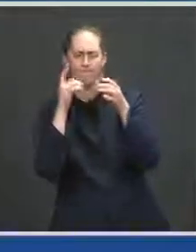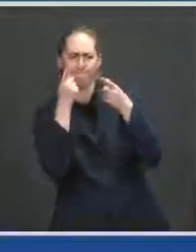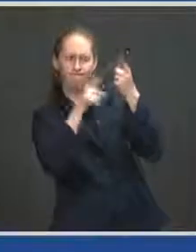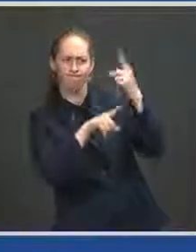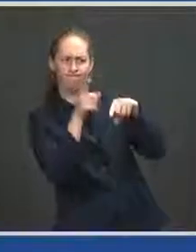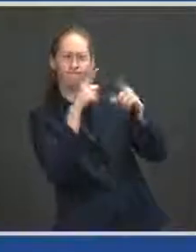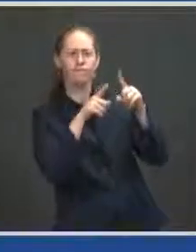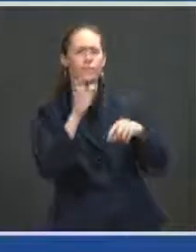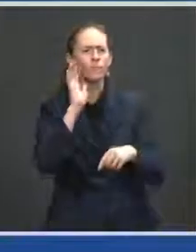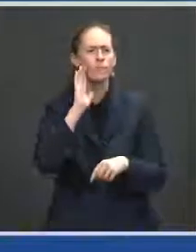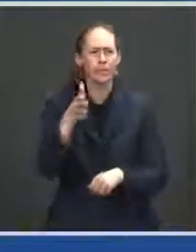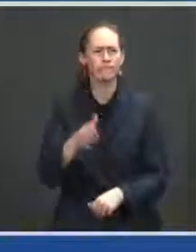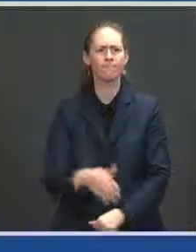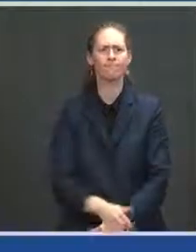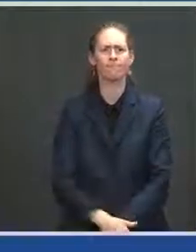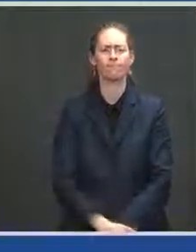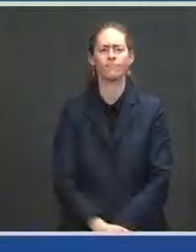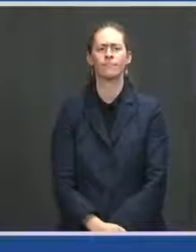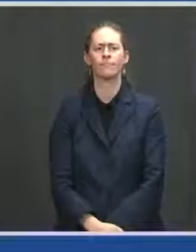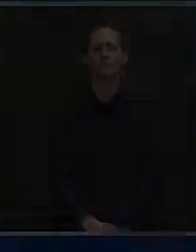No. The Press We're looking closely at.D. closely We're